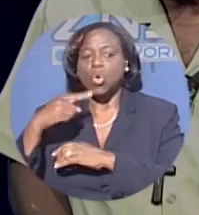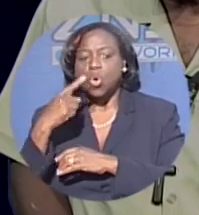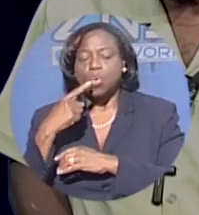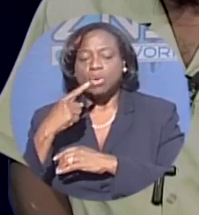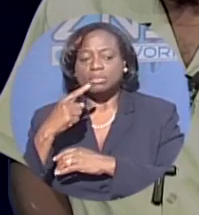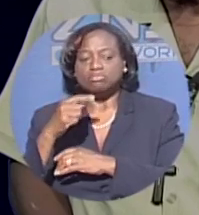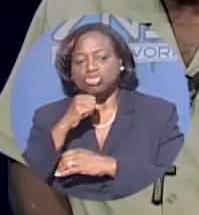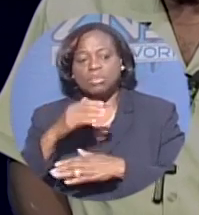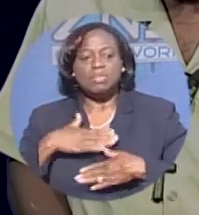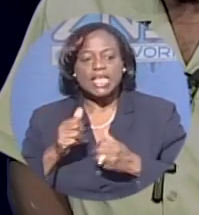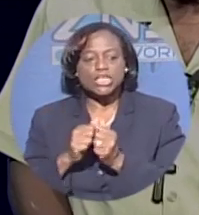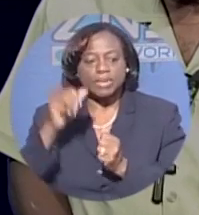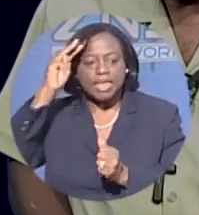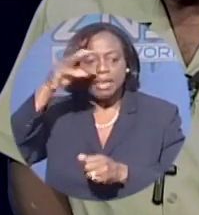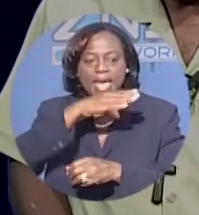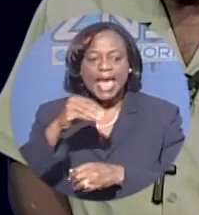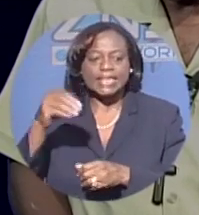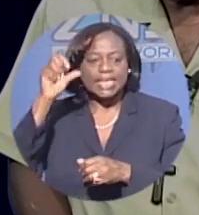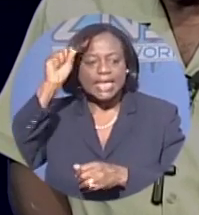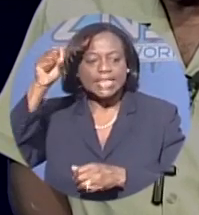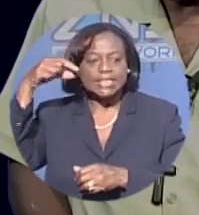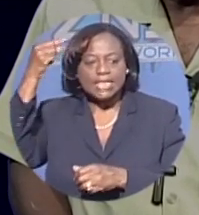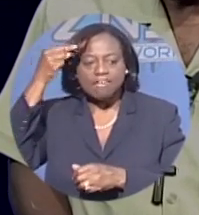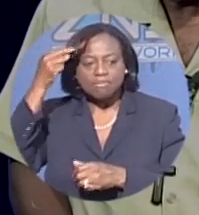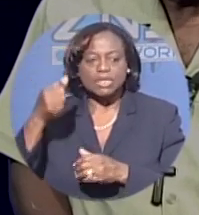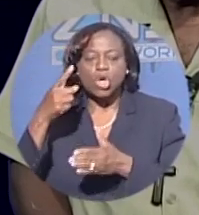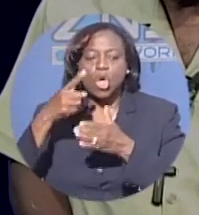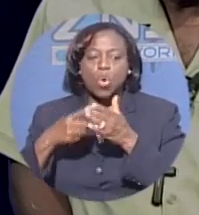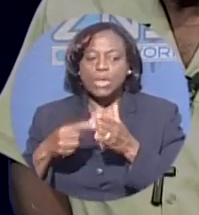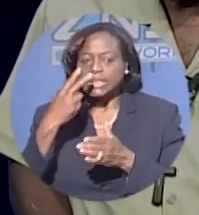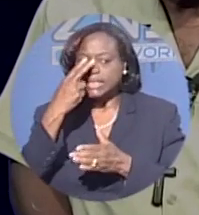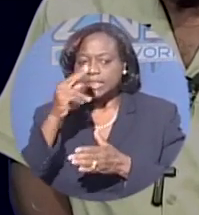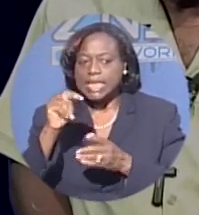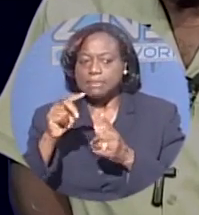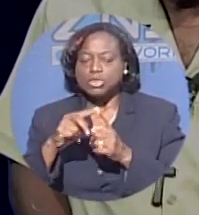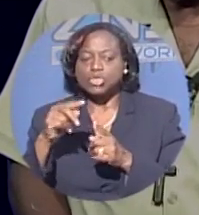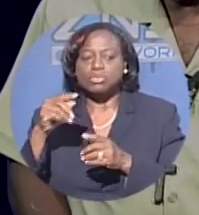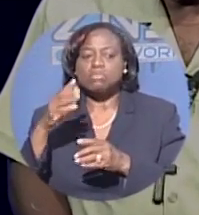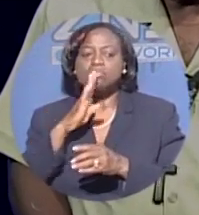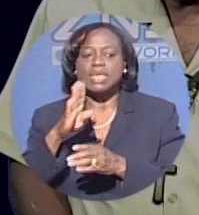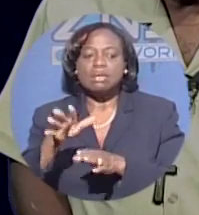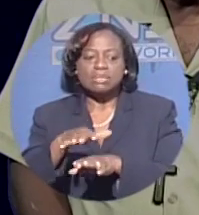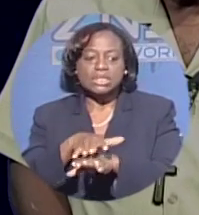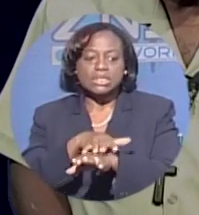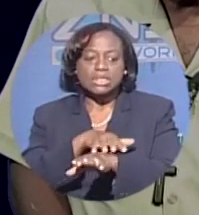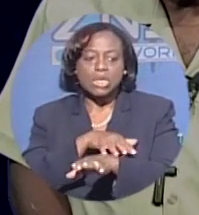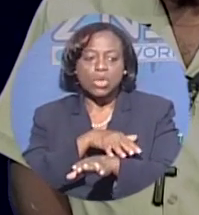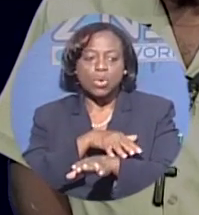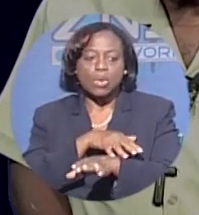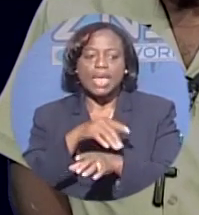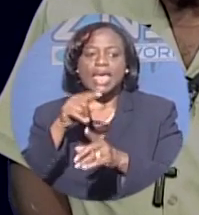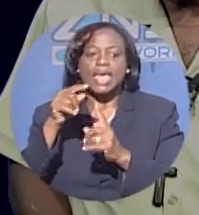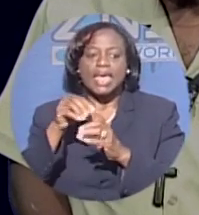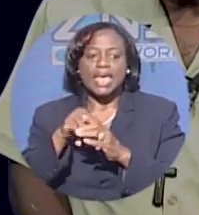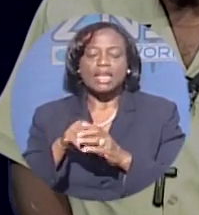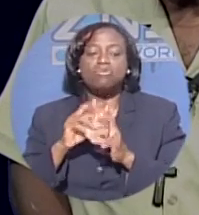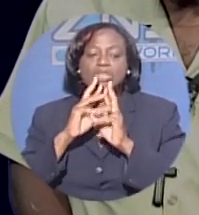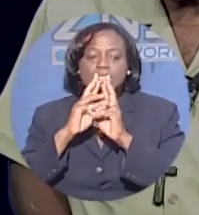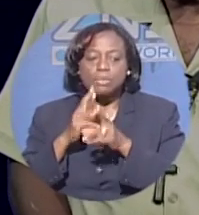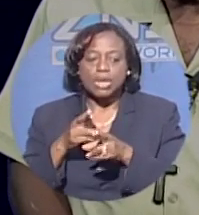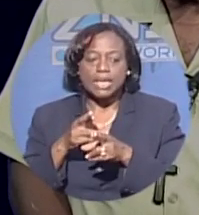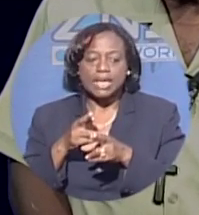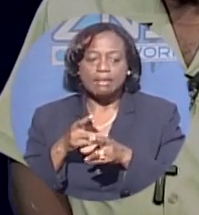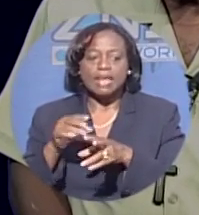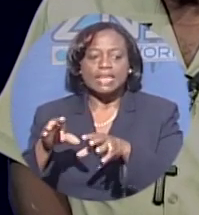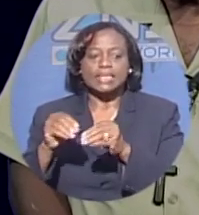because of what seemed to be a slowness in responding to sending out some strong messages